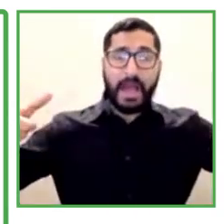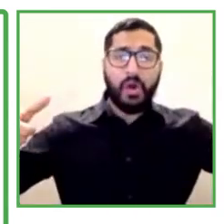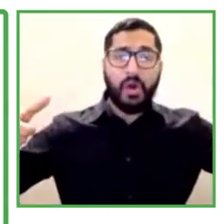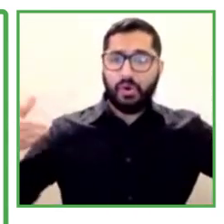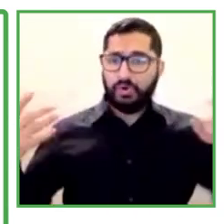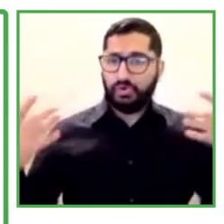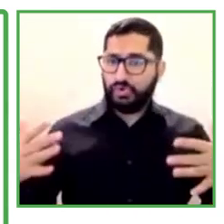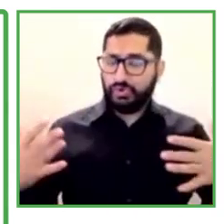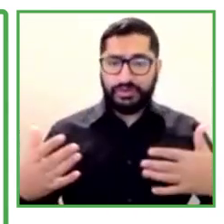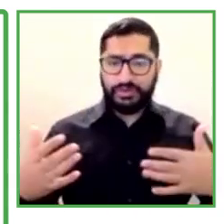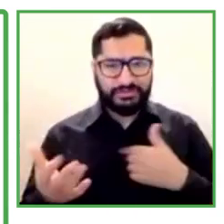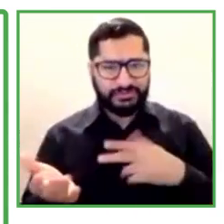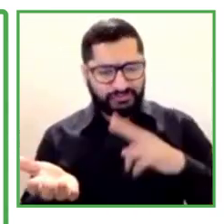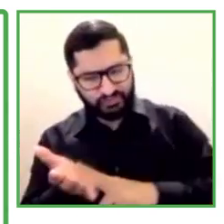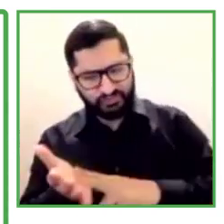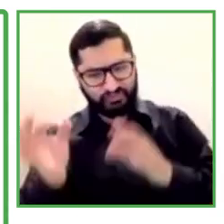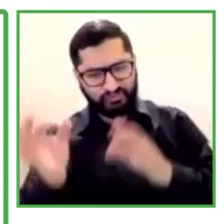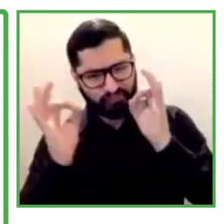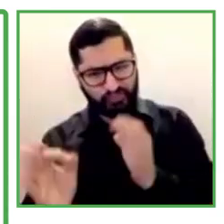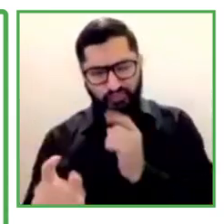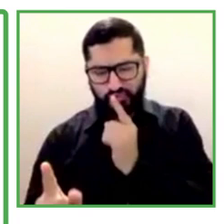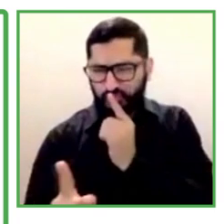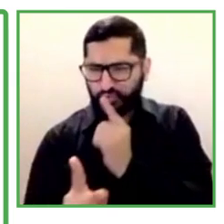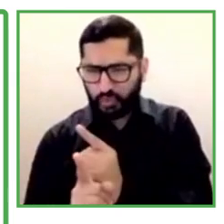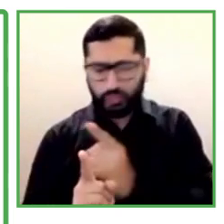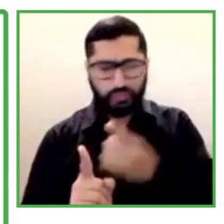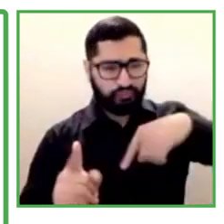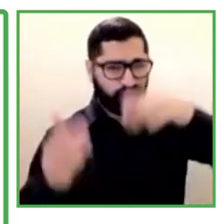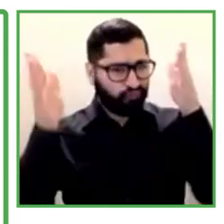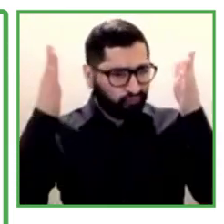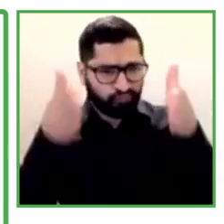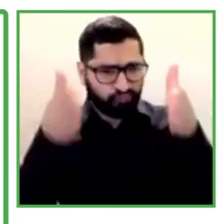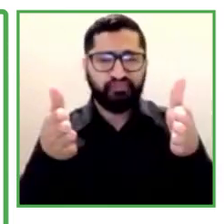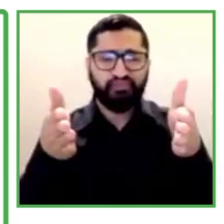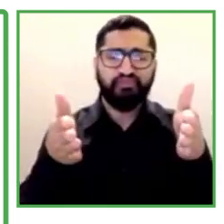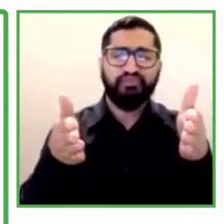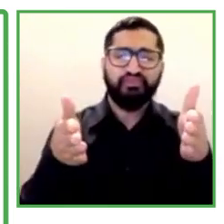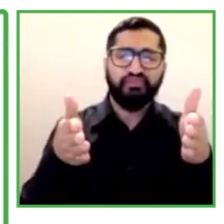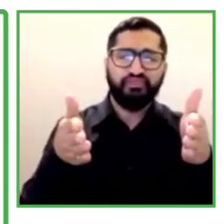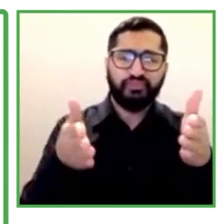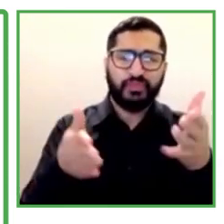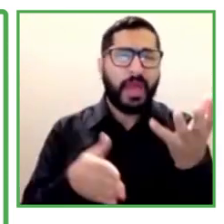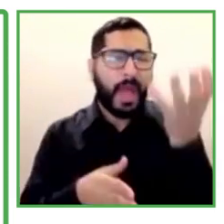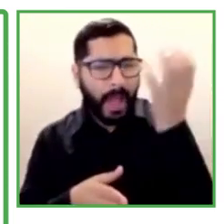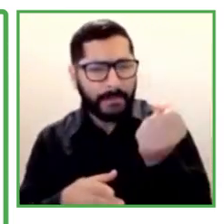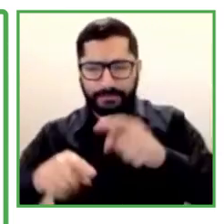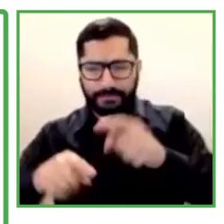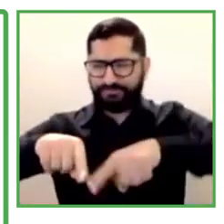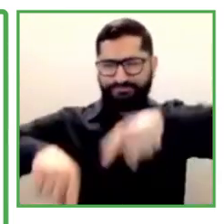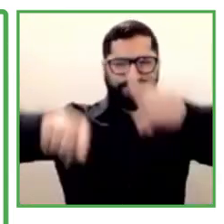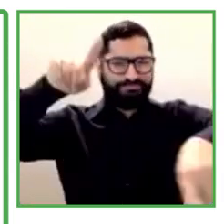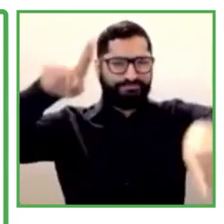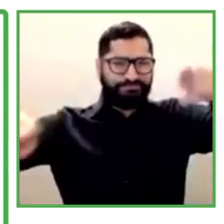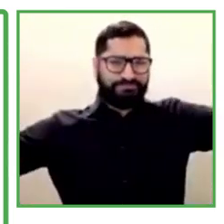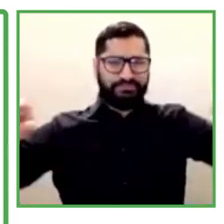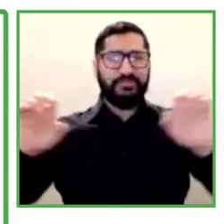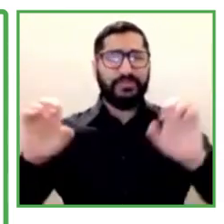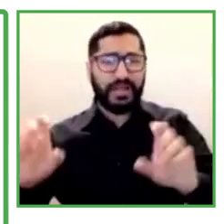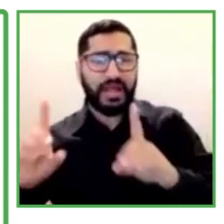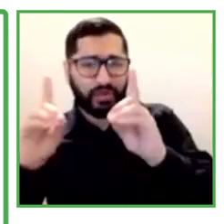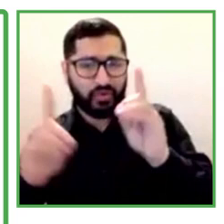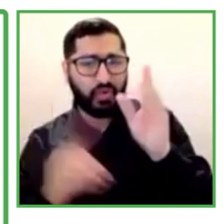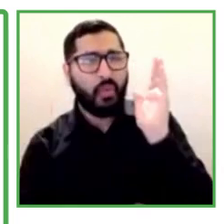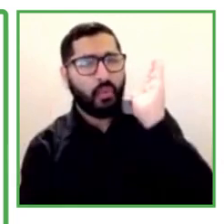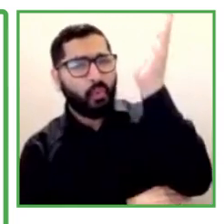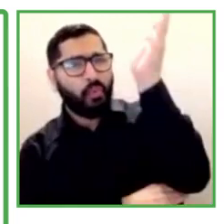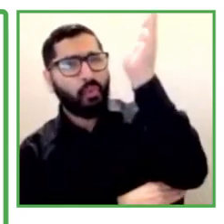Number of studies of future of work have increased with the pandemic, but diversity and